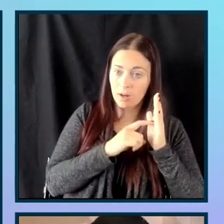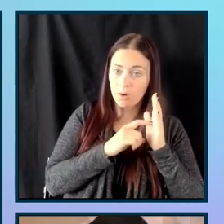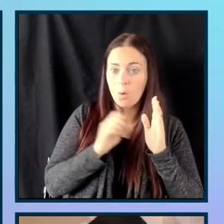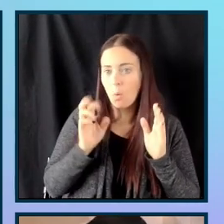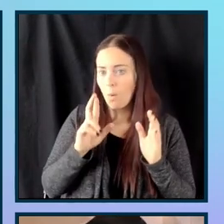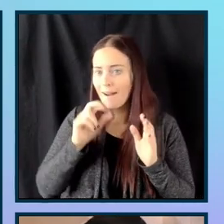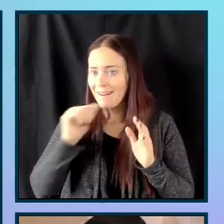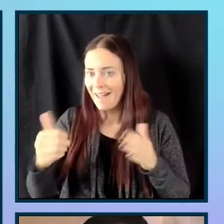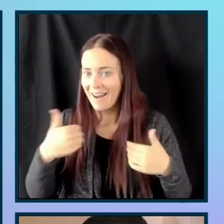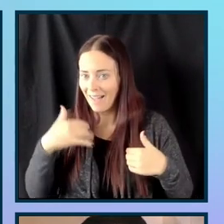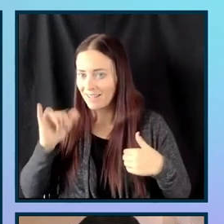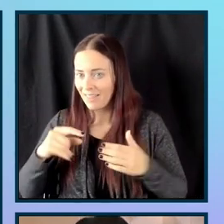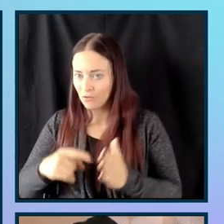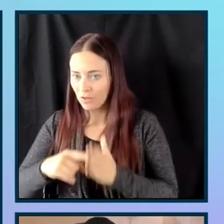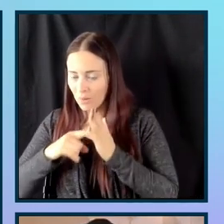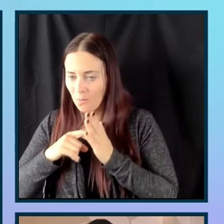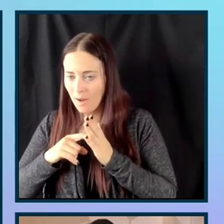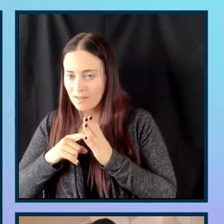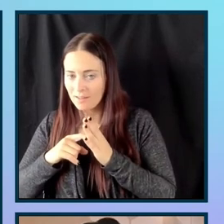attribute inside your input field.